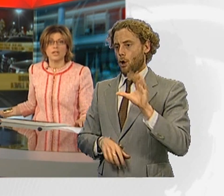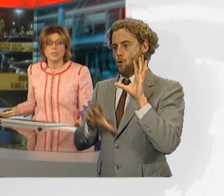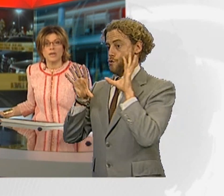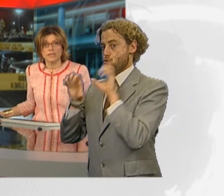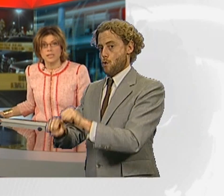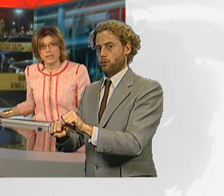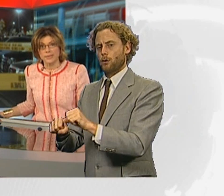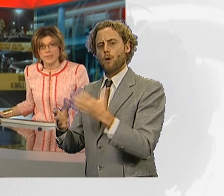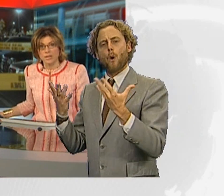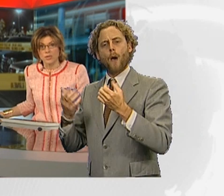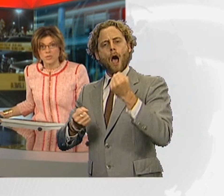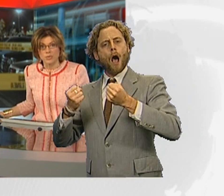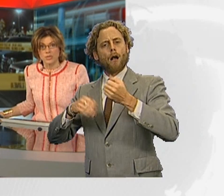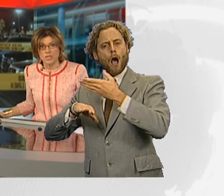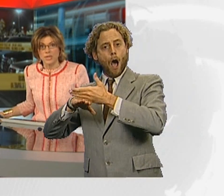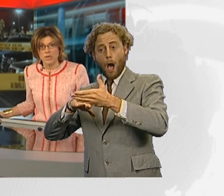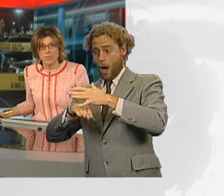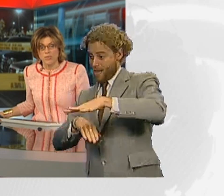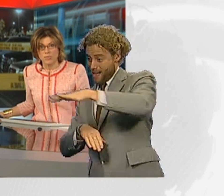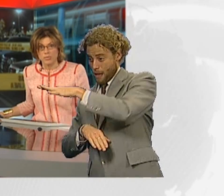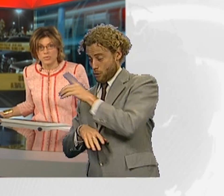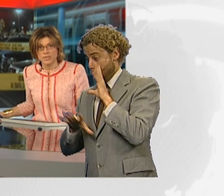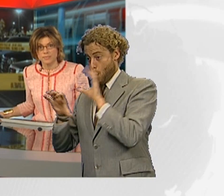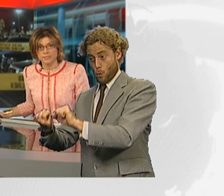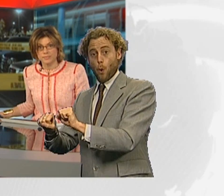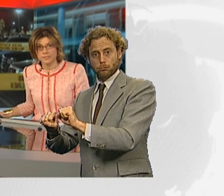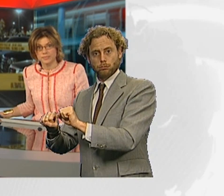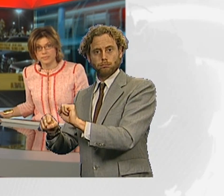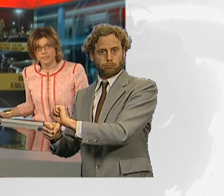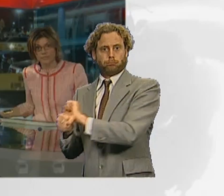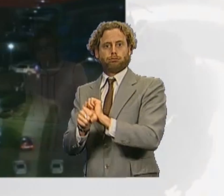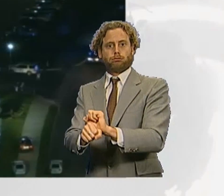found in a car park nearby. Our correspondent Zoe Conway reports.